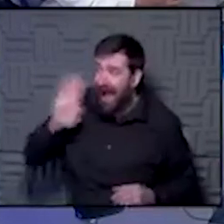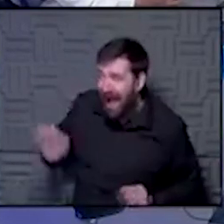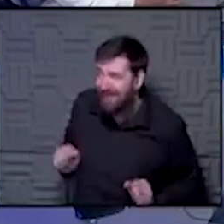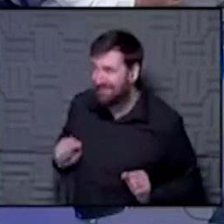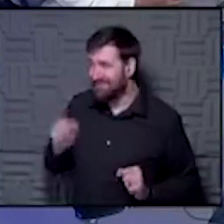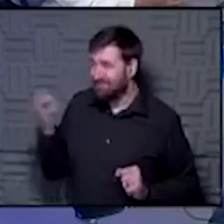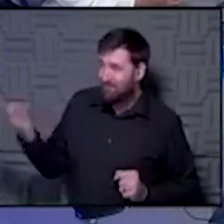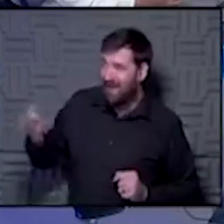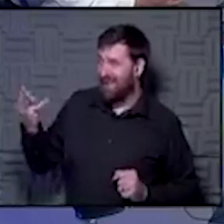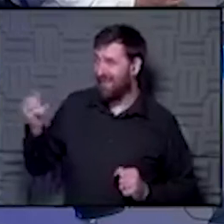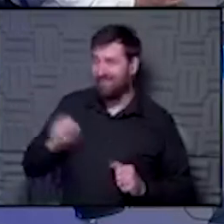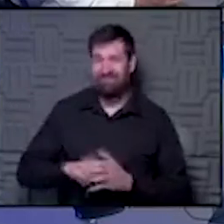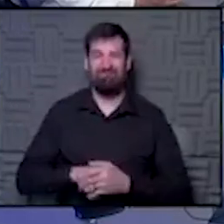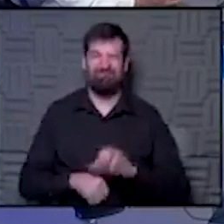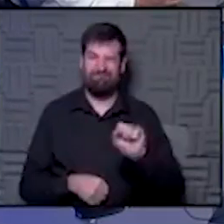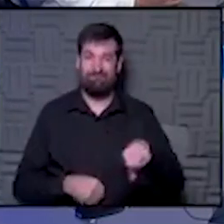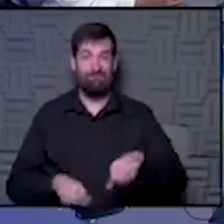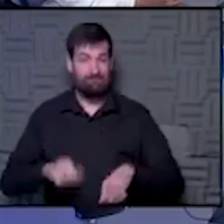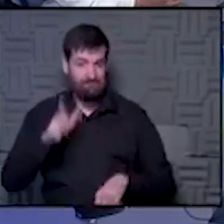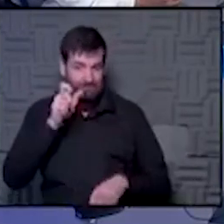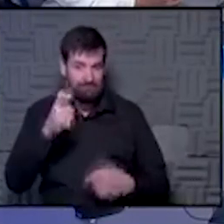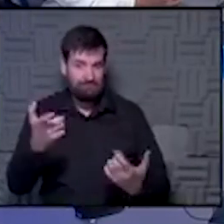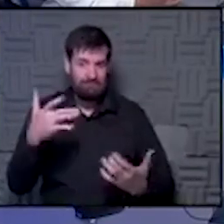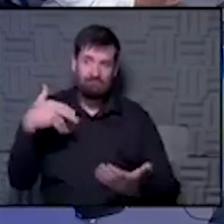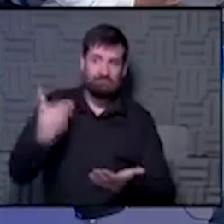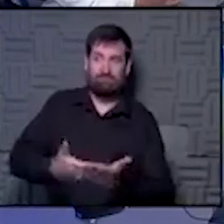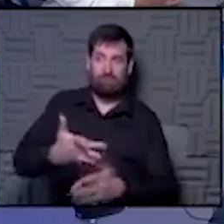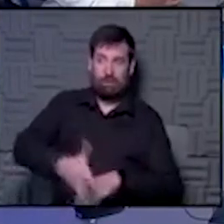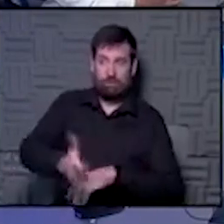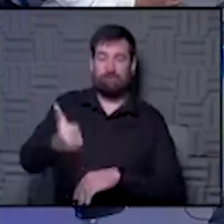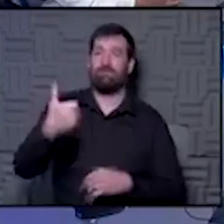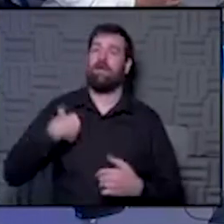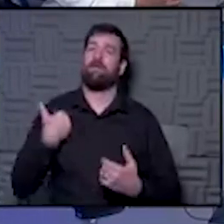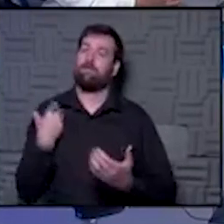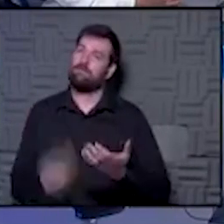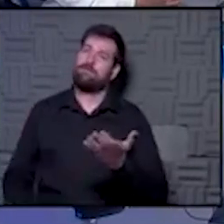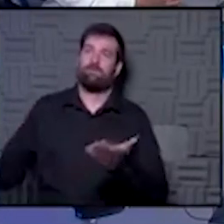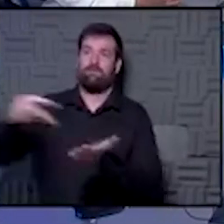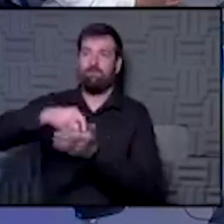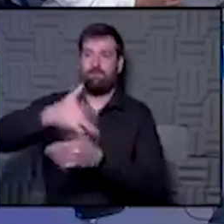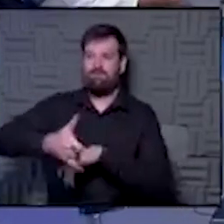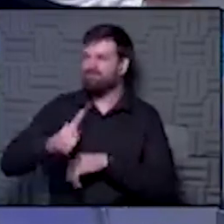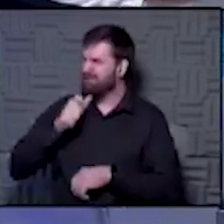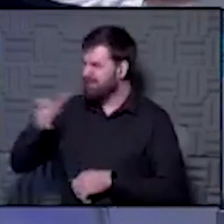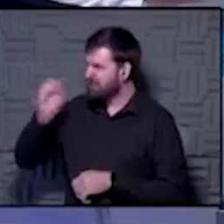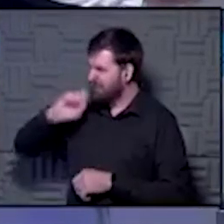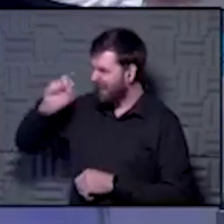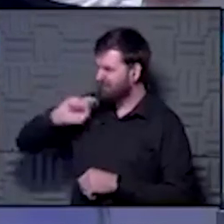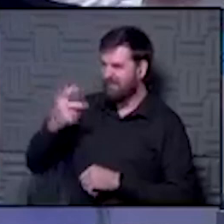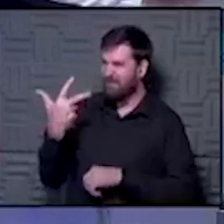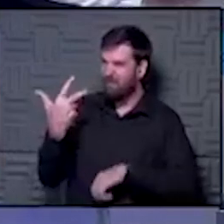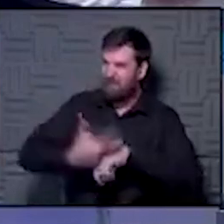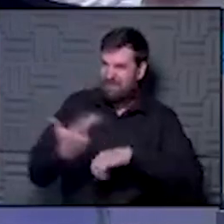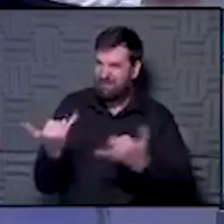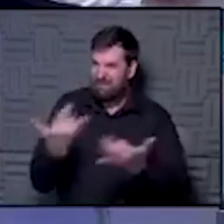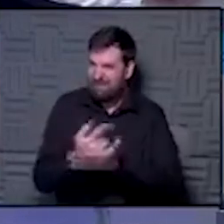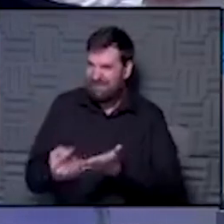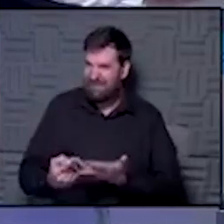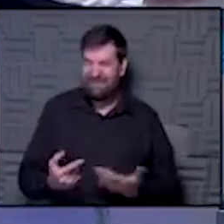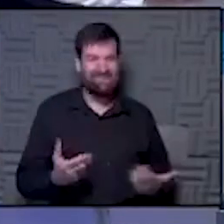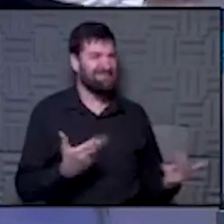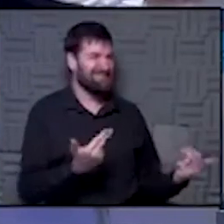Friday. I hear you were here early. I was up early. You didn't shave today again. That's like three times this week. What? No.